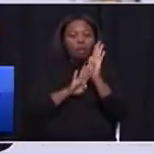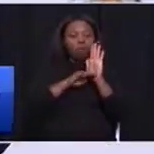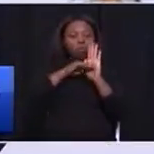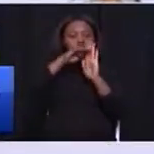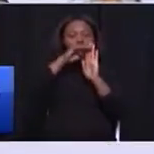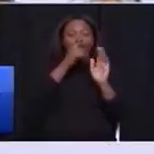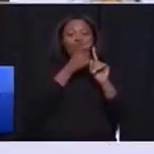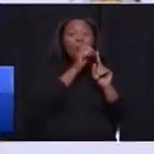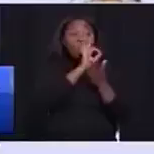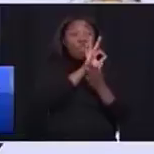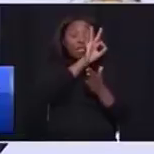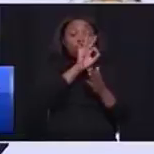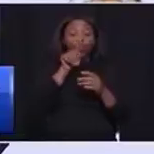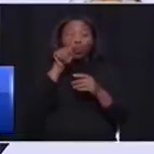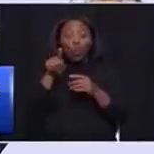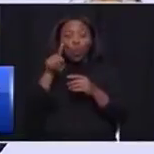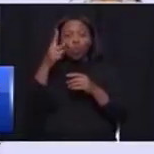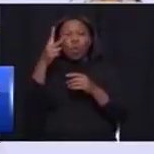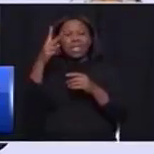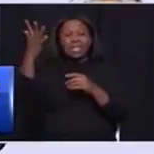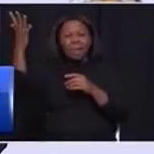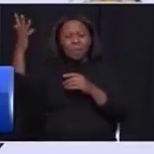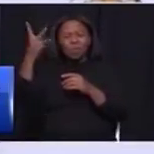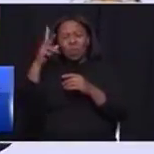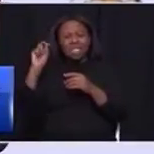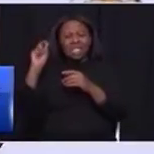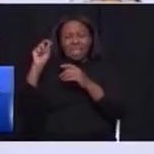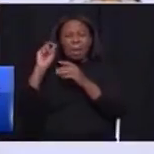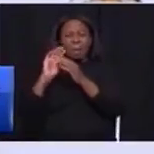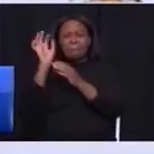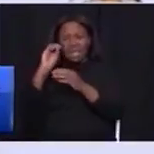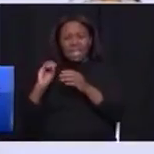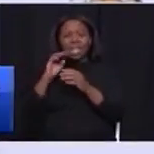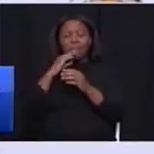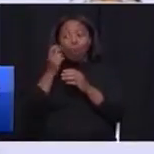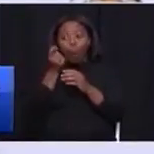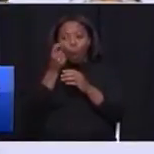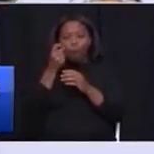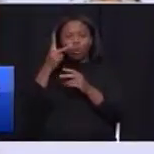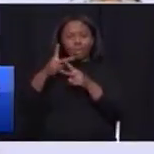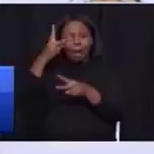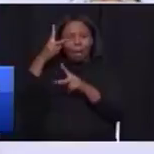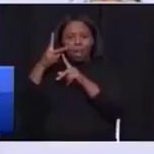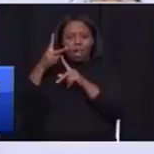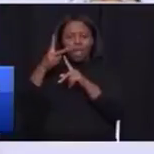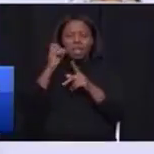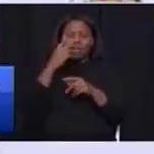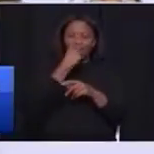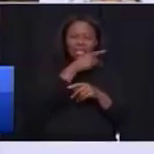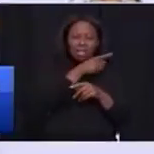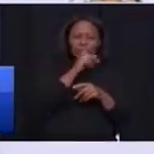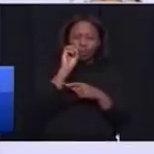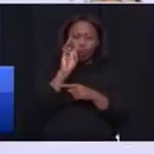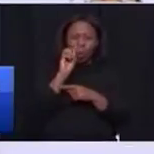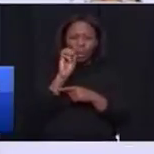to 24%, almost double by 2016. And you have to see this. Go to Soweto. Go